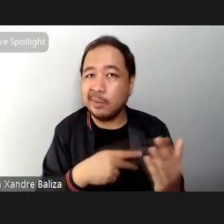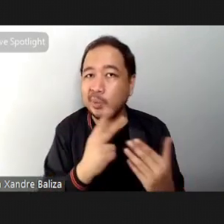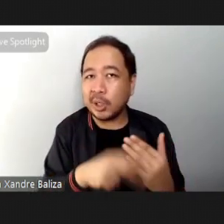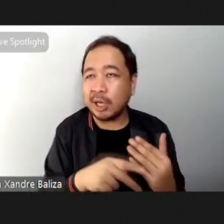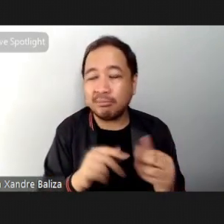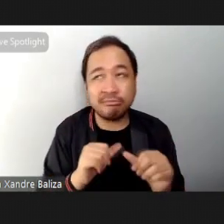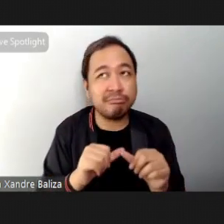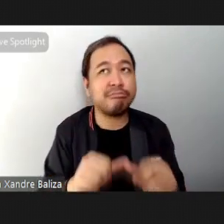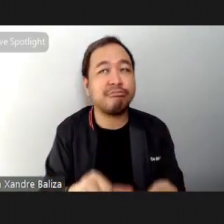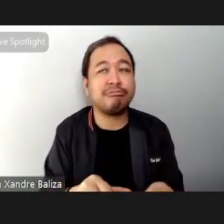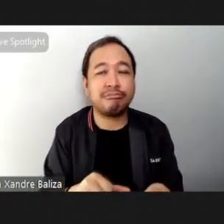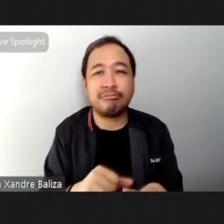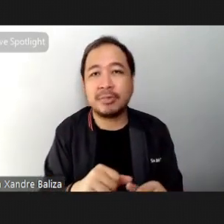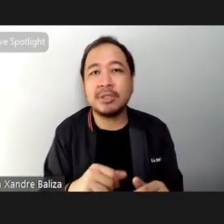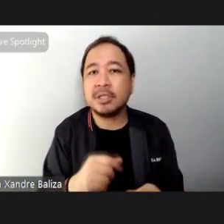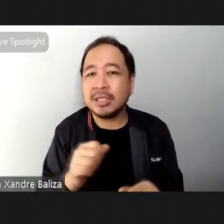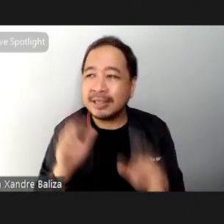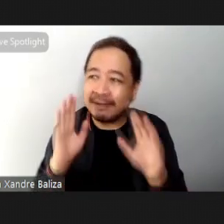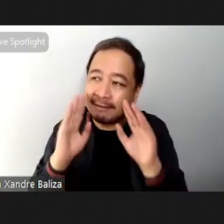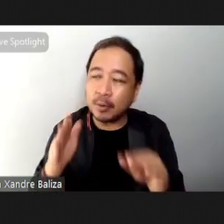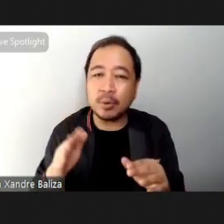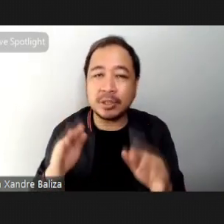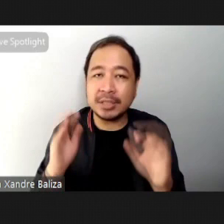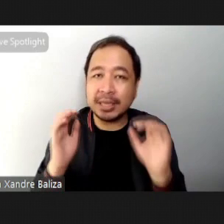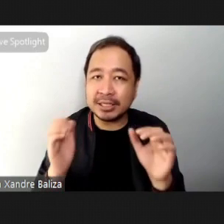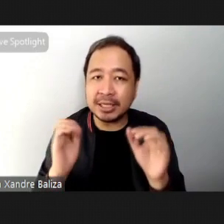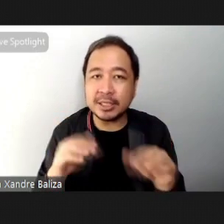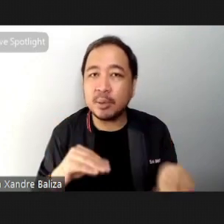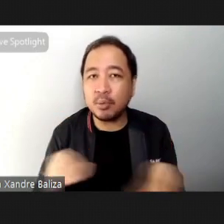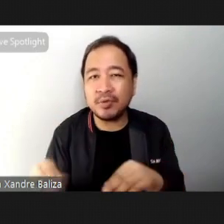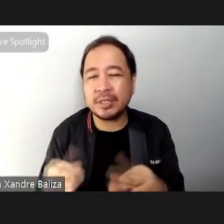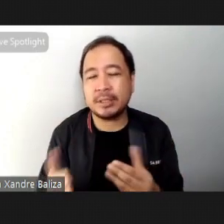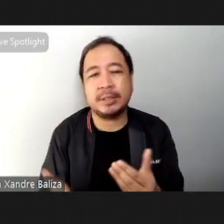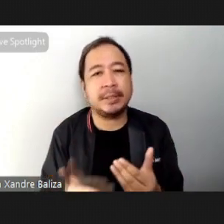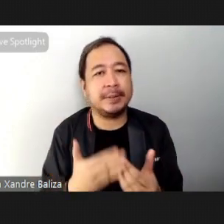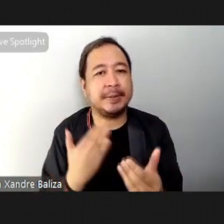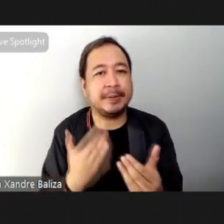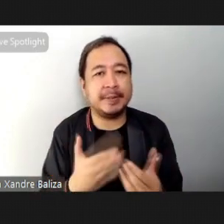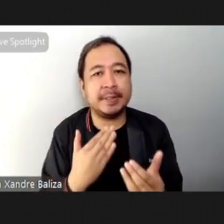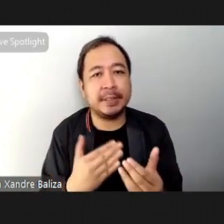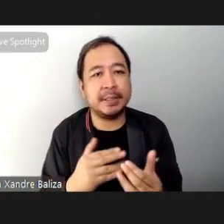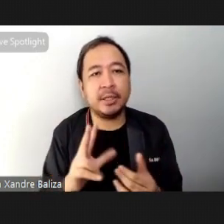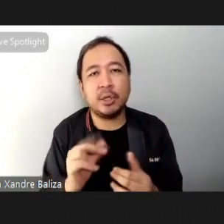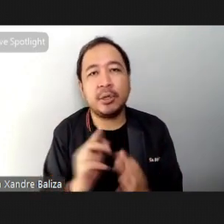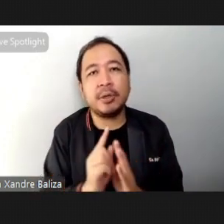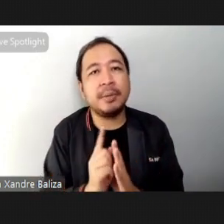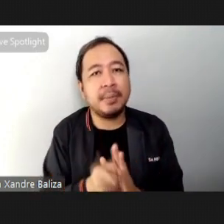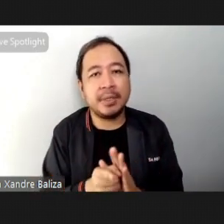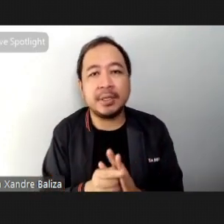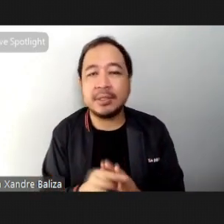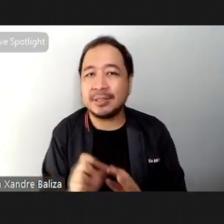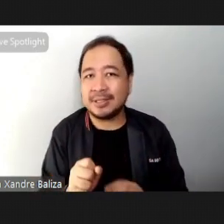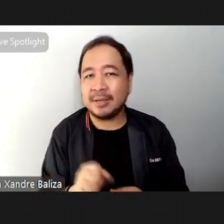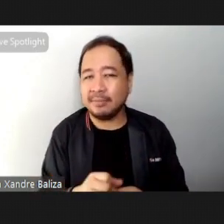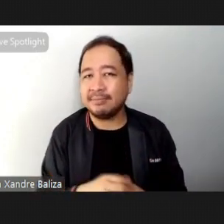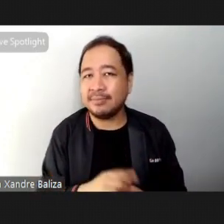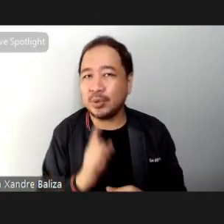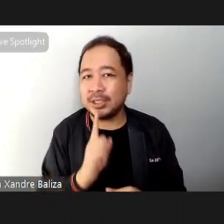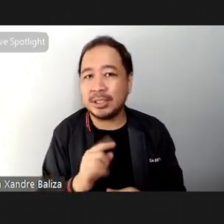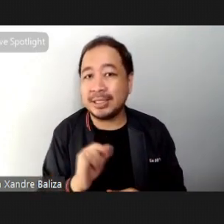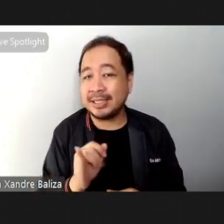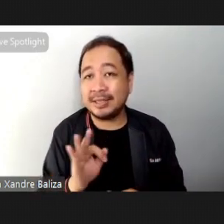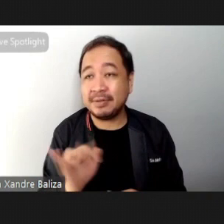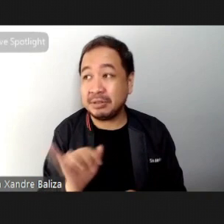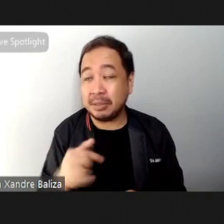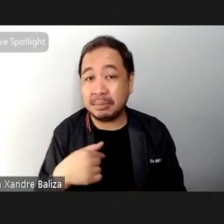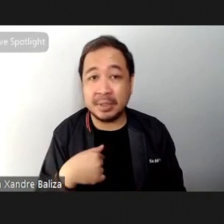really just focus on the movement and exercising it's easy to get the 30 minutes believe me if you're like me or other